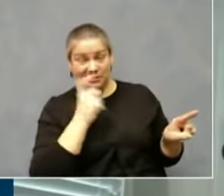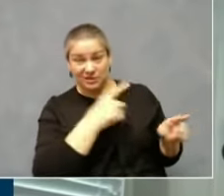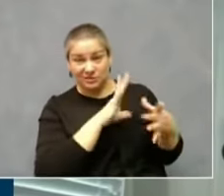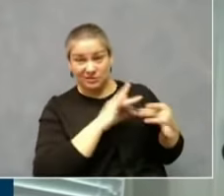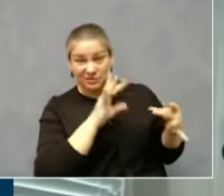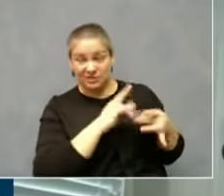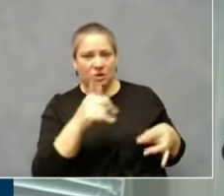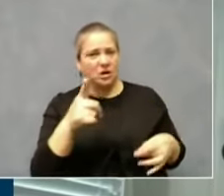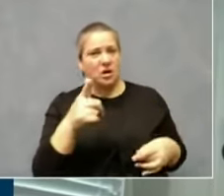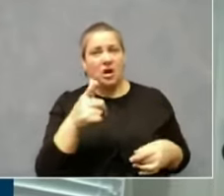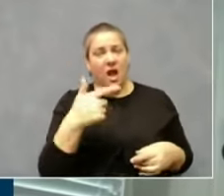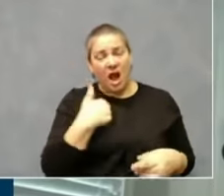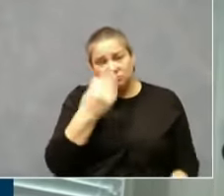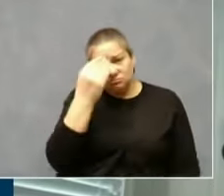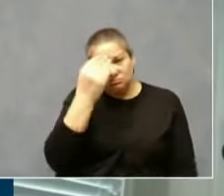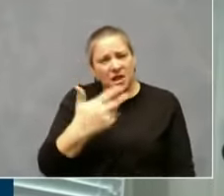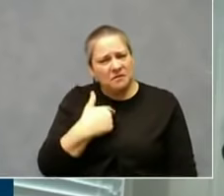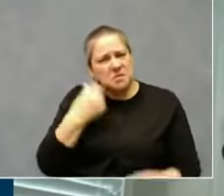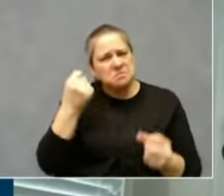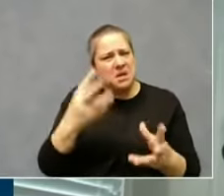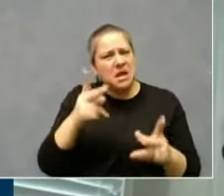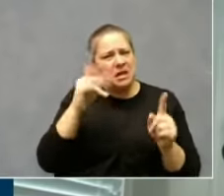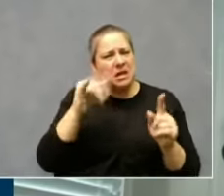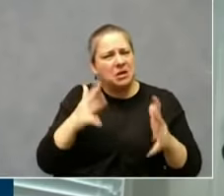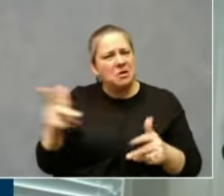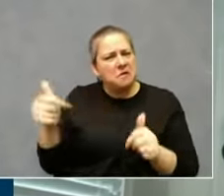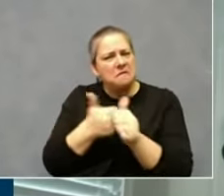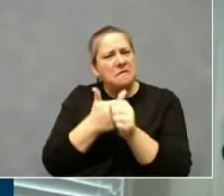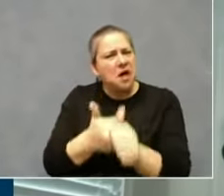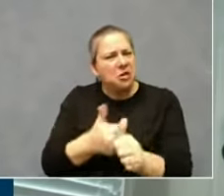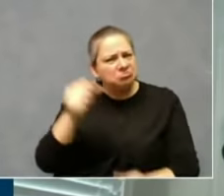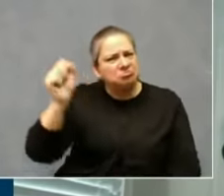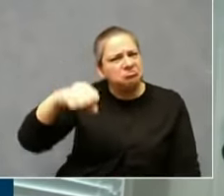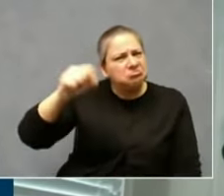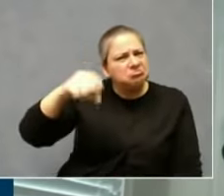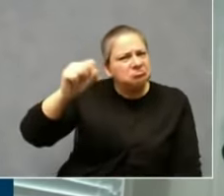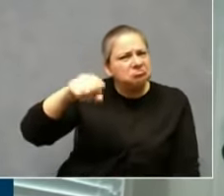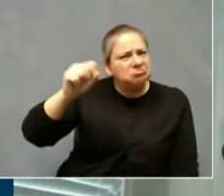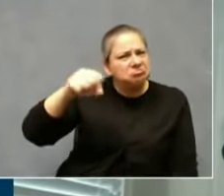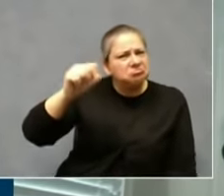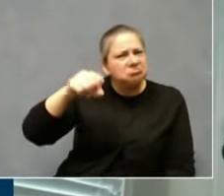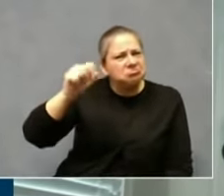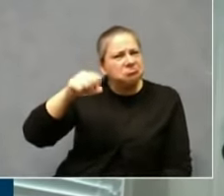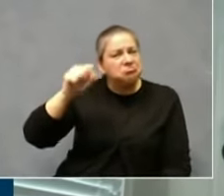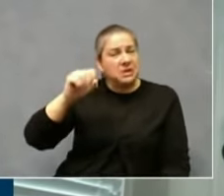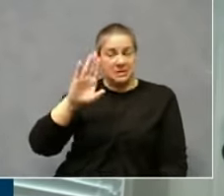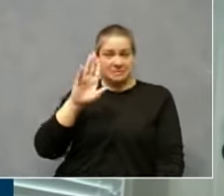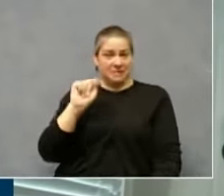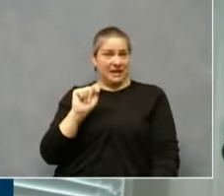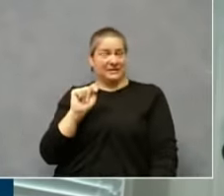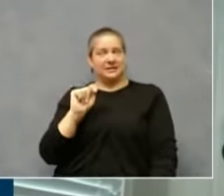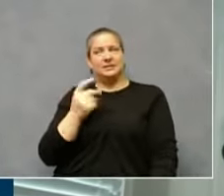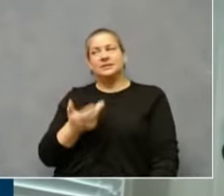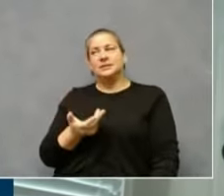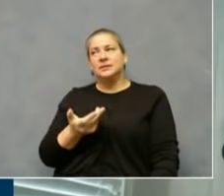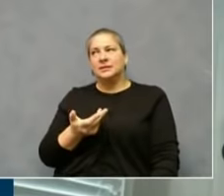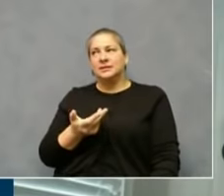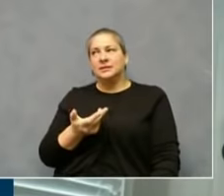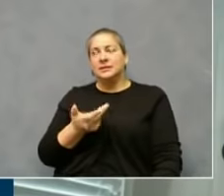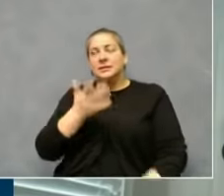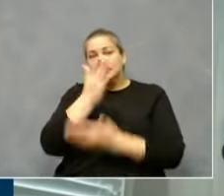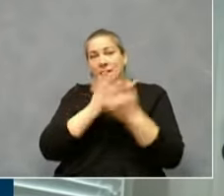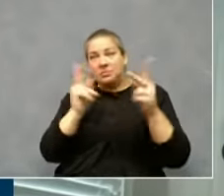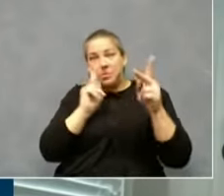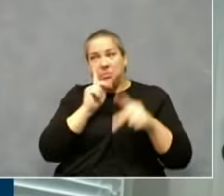who have decided for whatever reasons personally, that it is important to them to not wear masks, to not